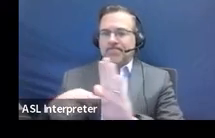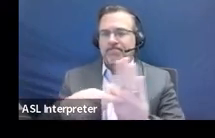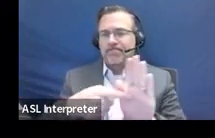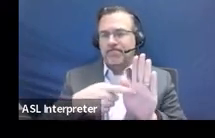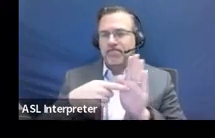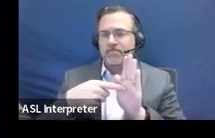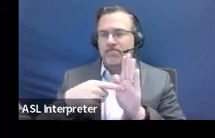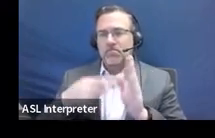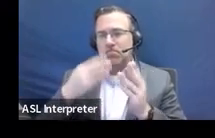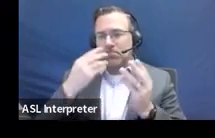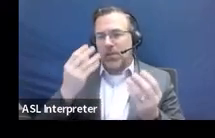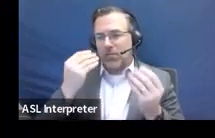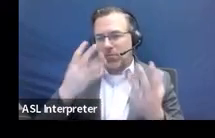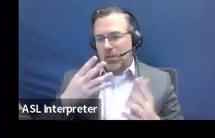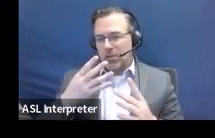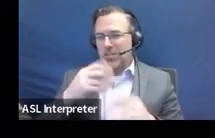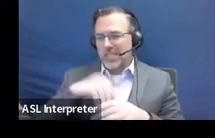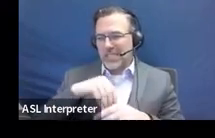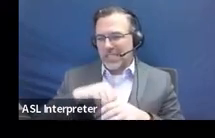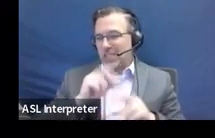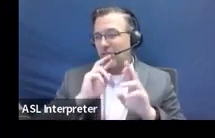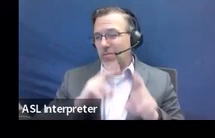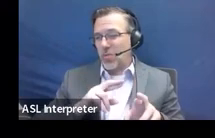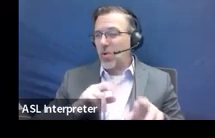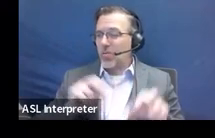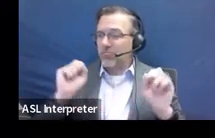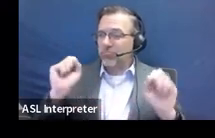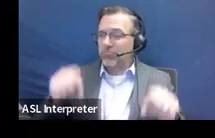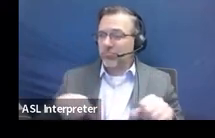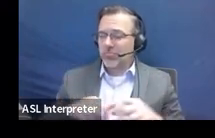are able to do that. And then